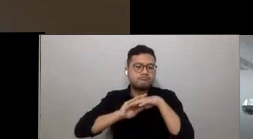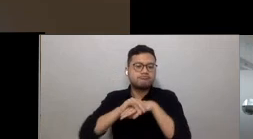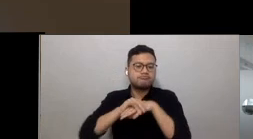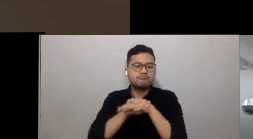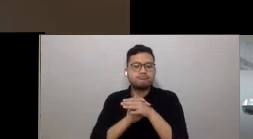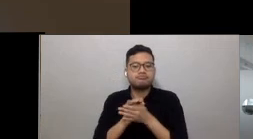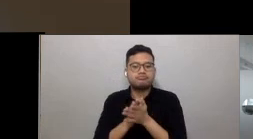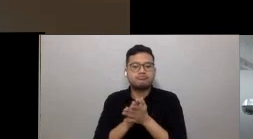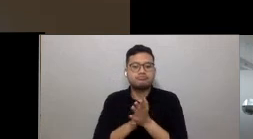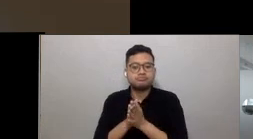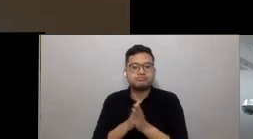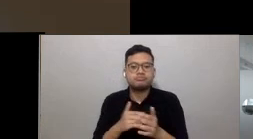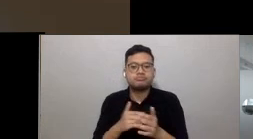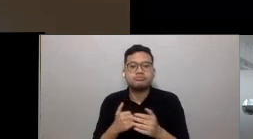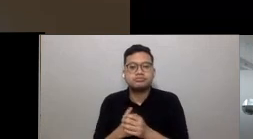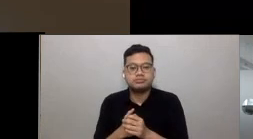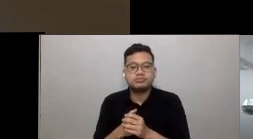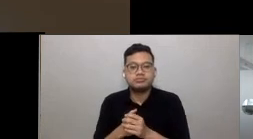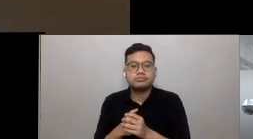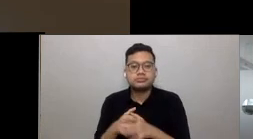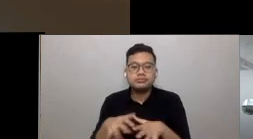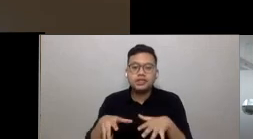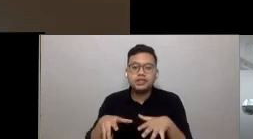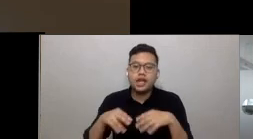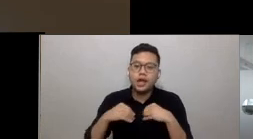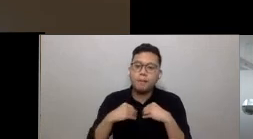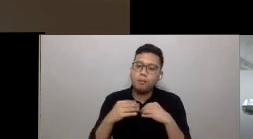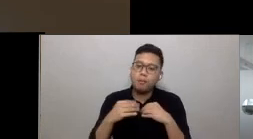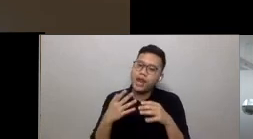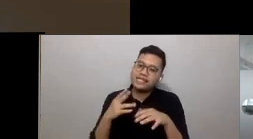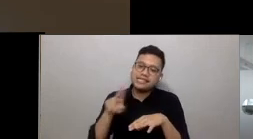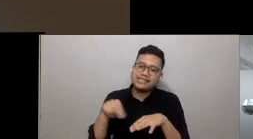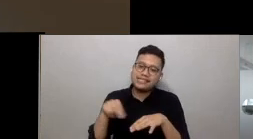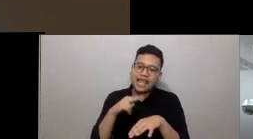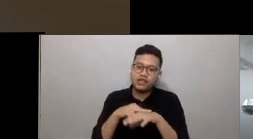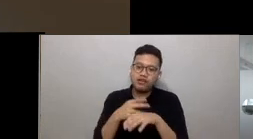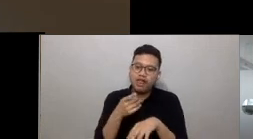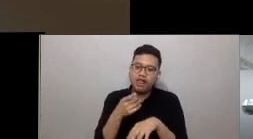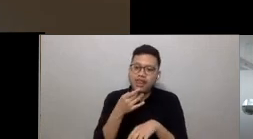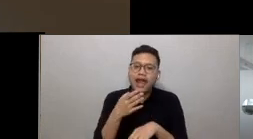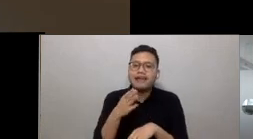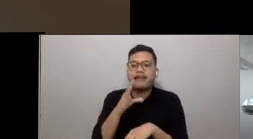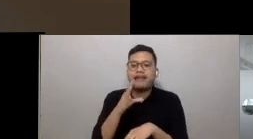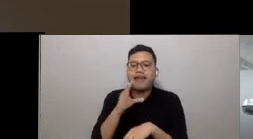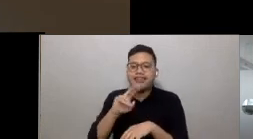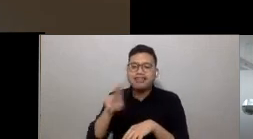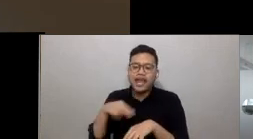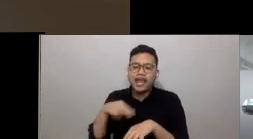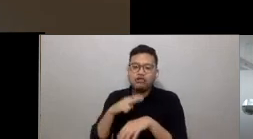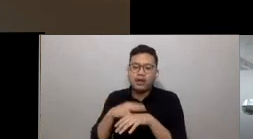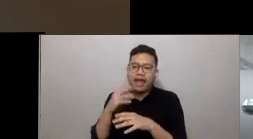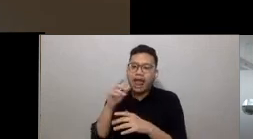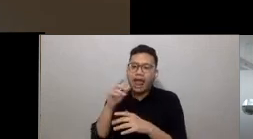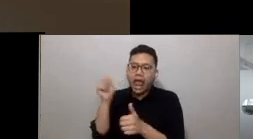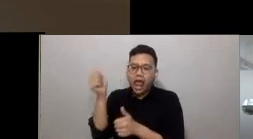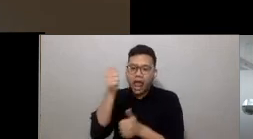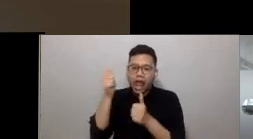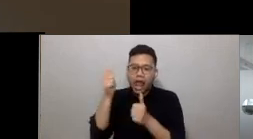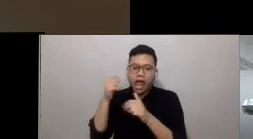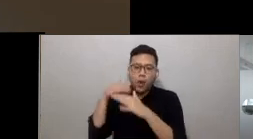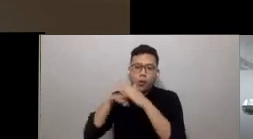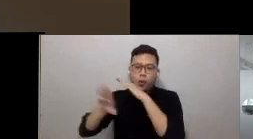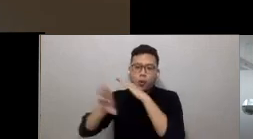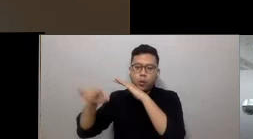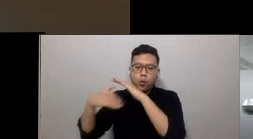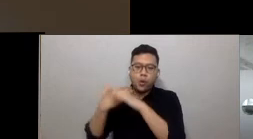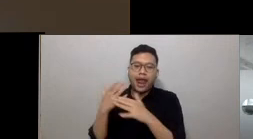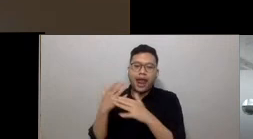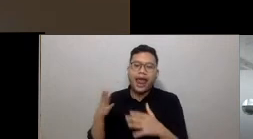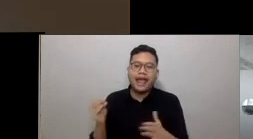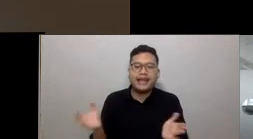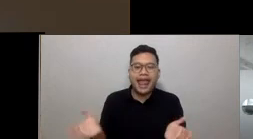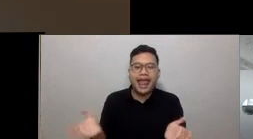rare rates and embrace of natural light and ventilation and the encouragement of more porous and certainly sanitised environments.